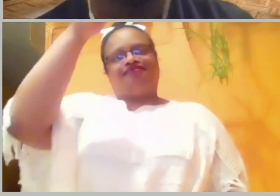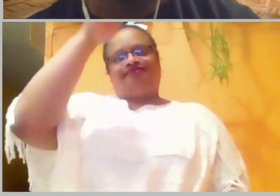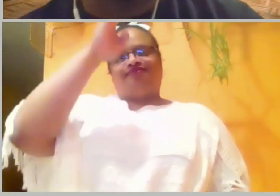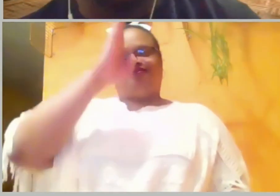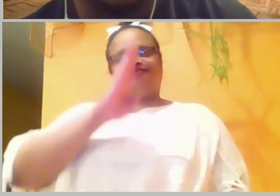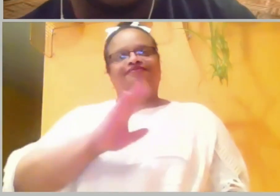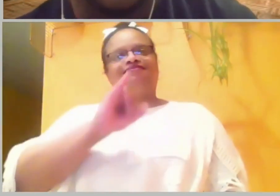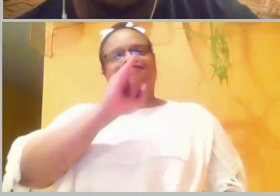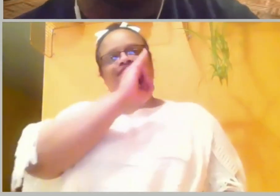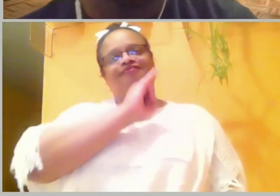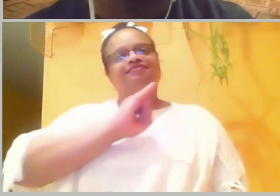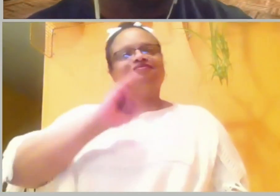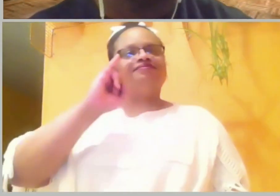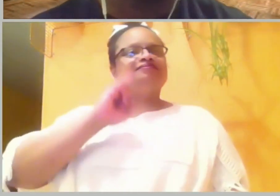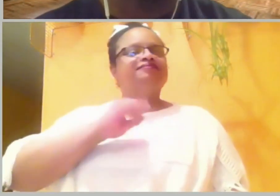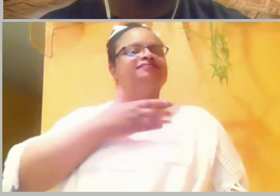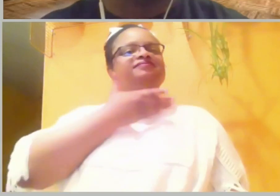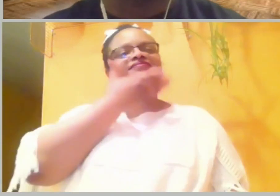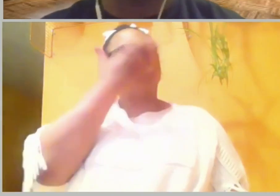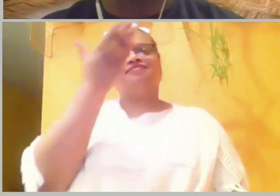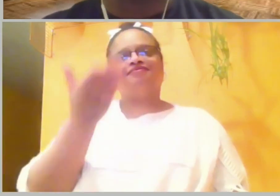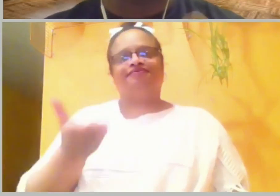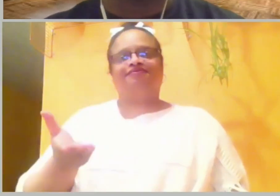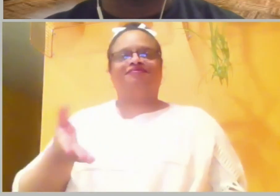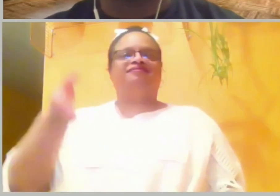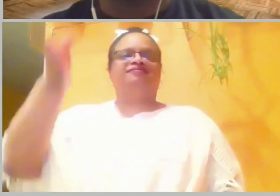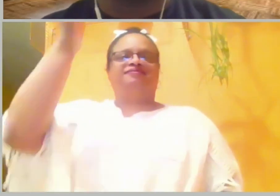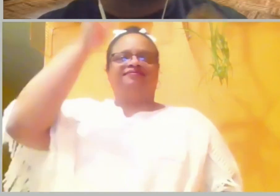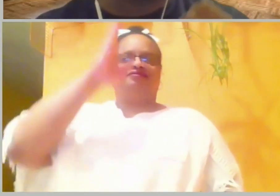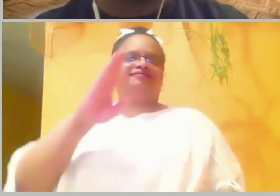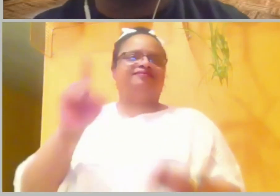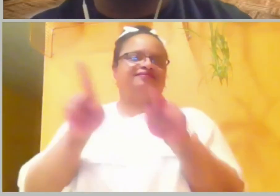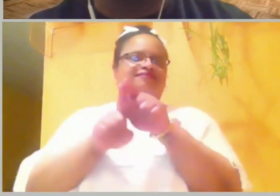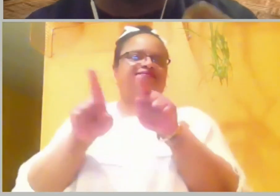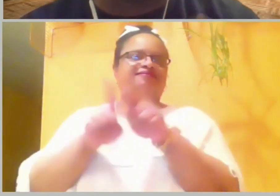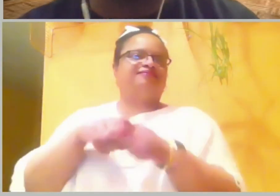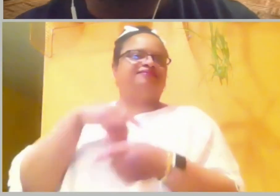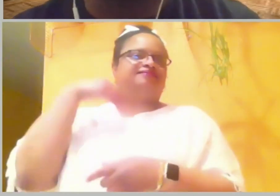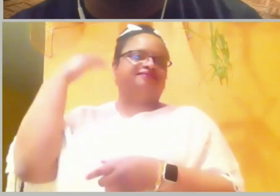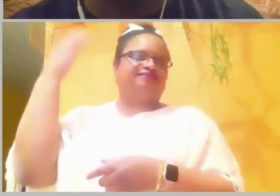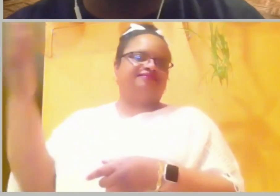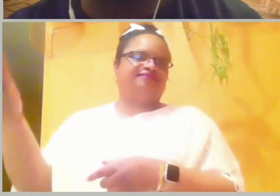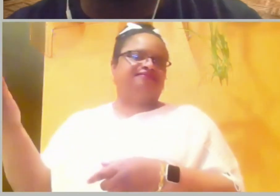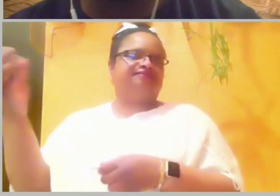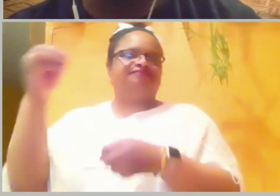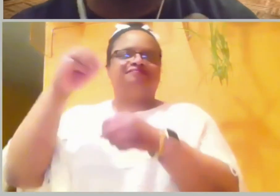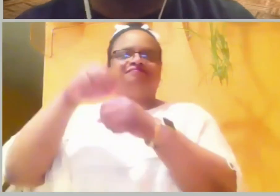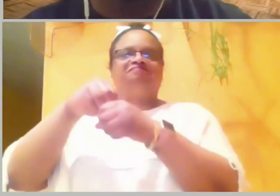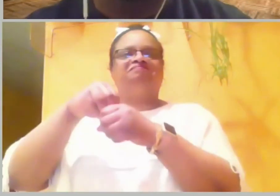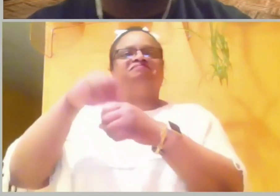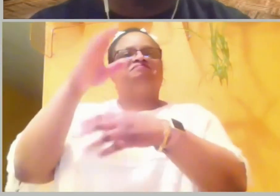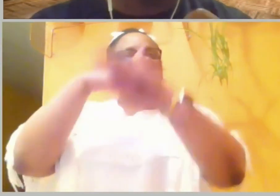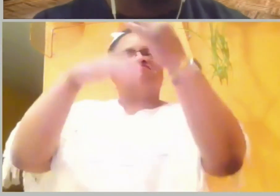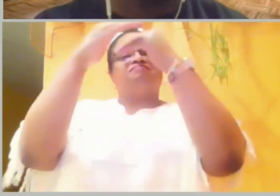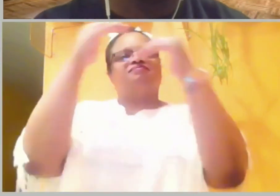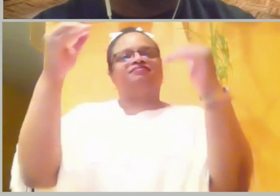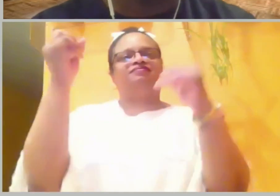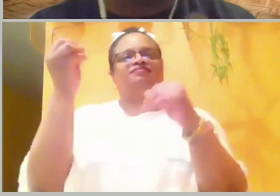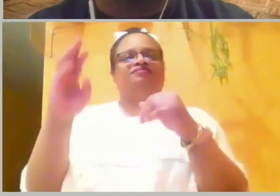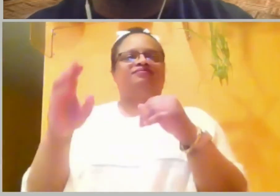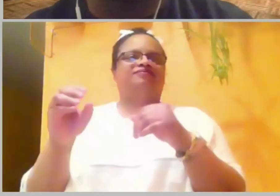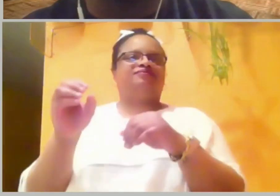O Lord, God of Israel, there's no God like you in